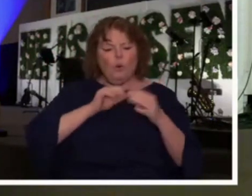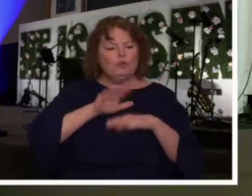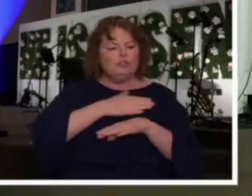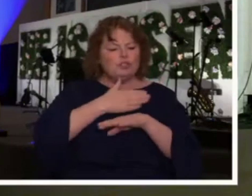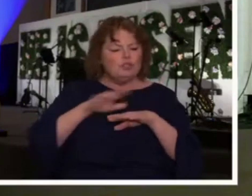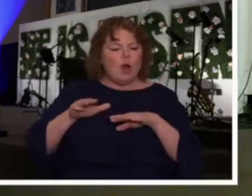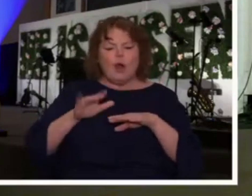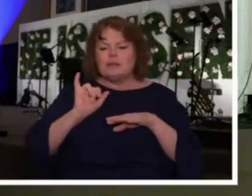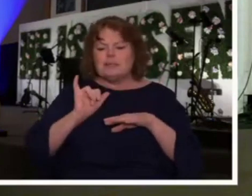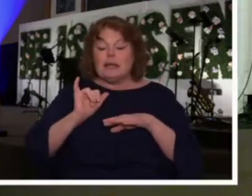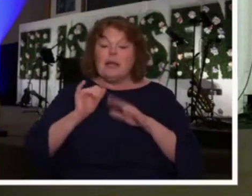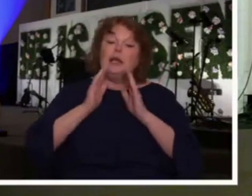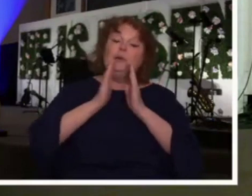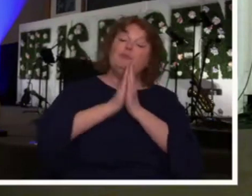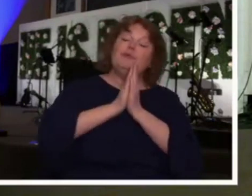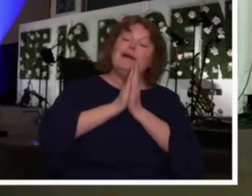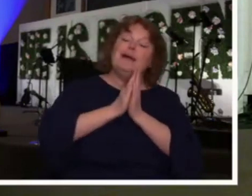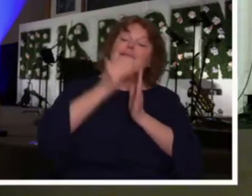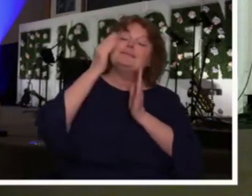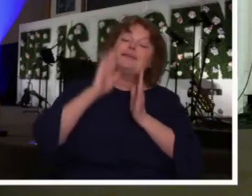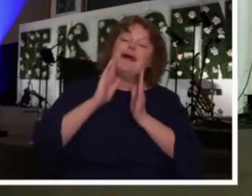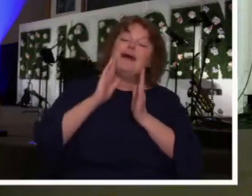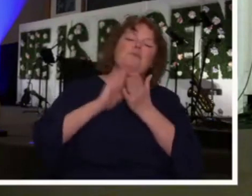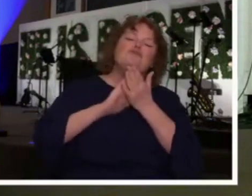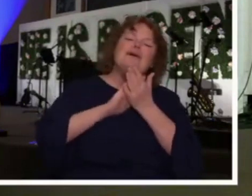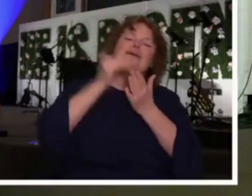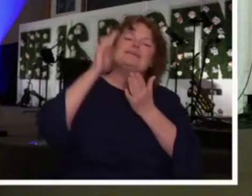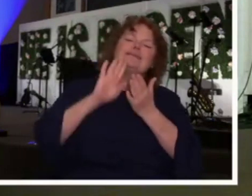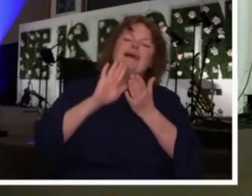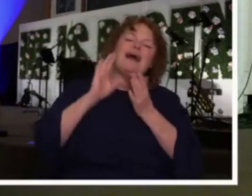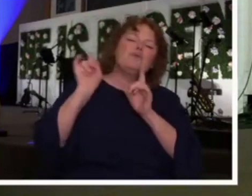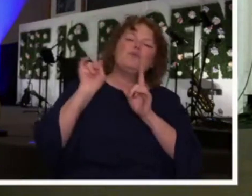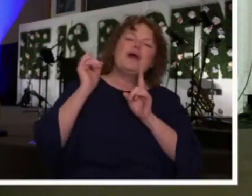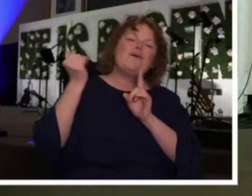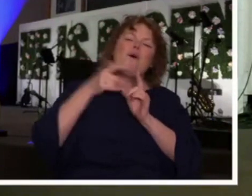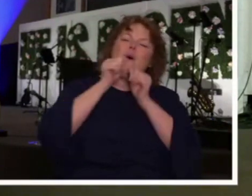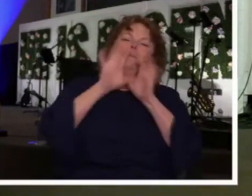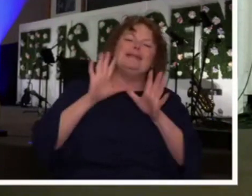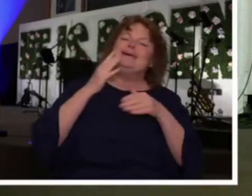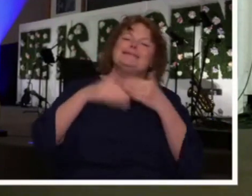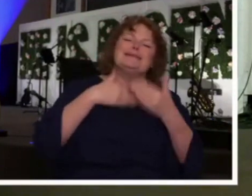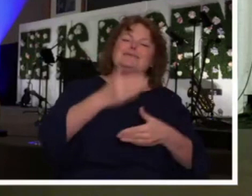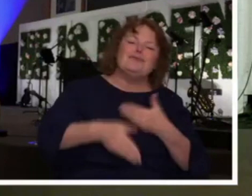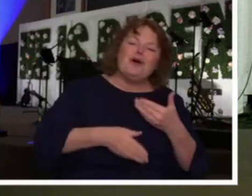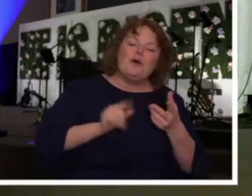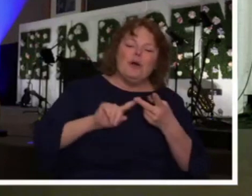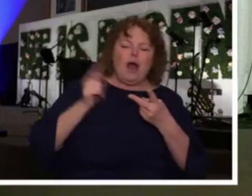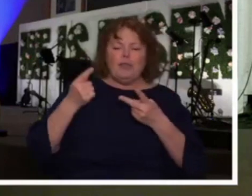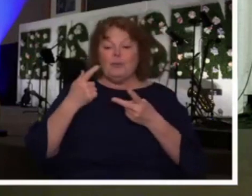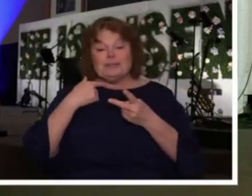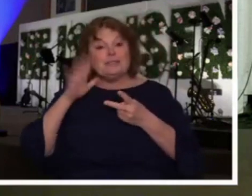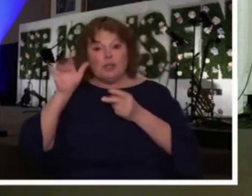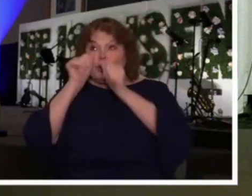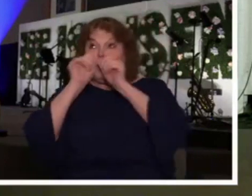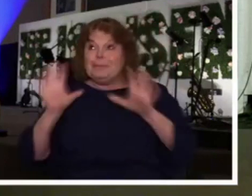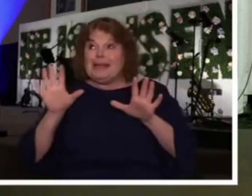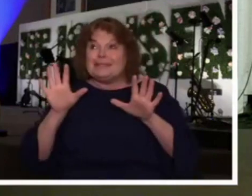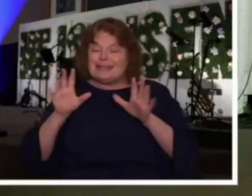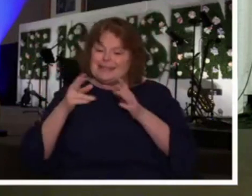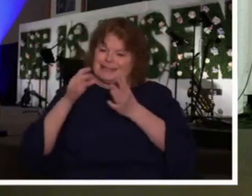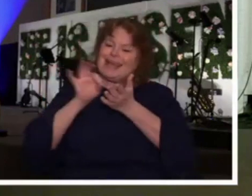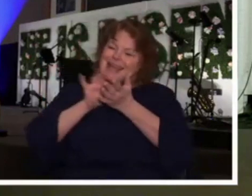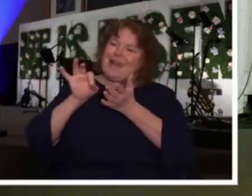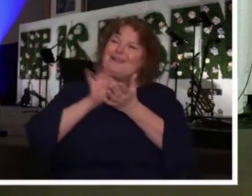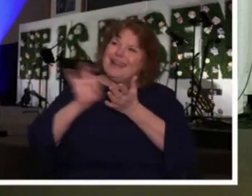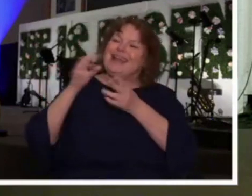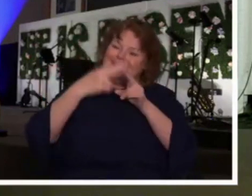blessings flow. Some of you know that hymn. There's another hymn that says, count your blessings, name them one by